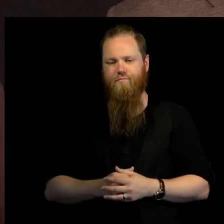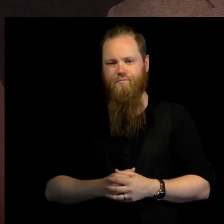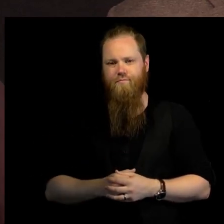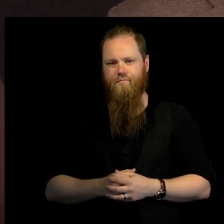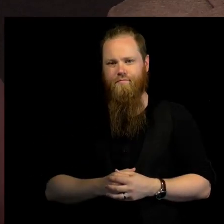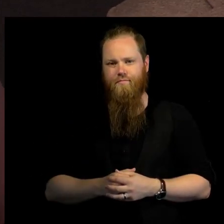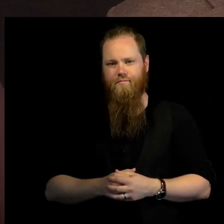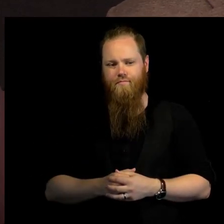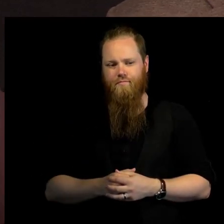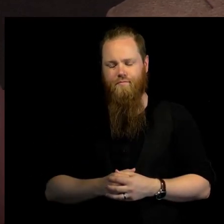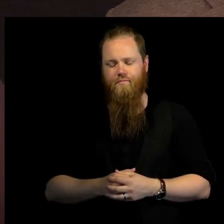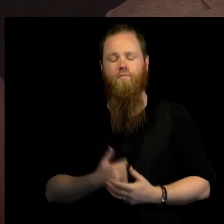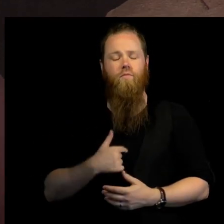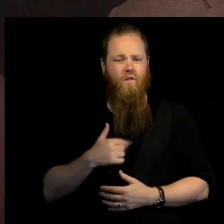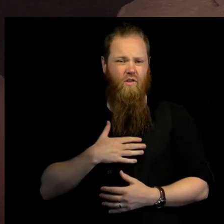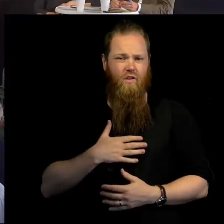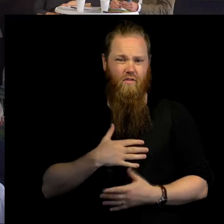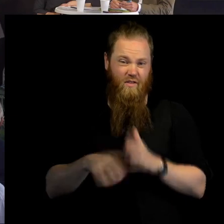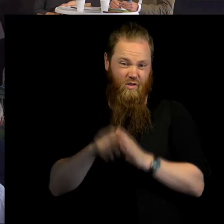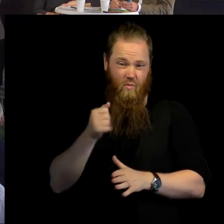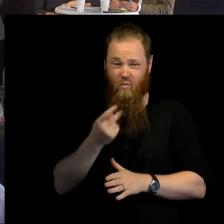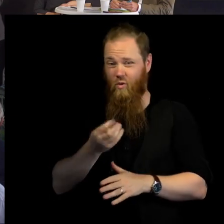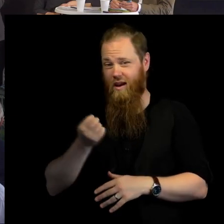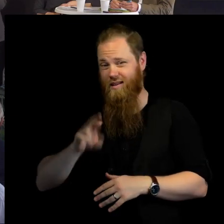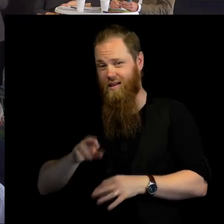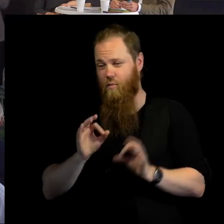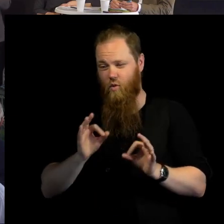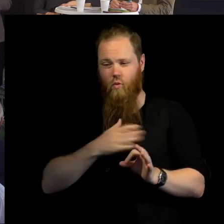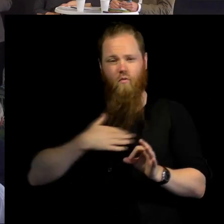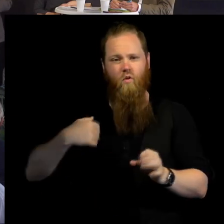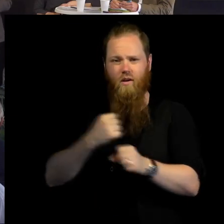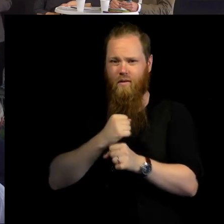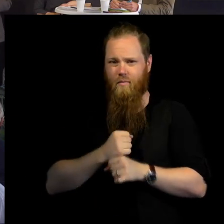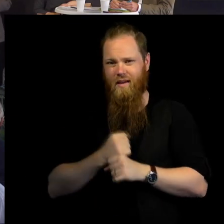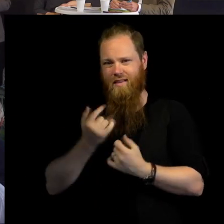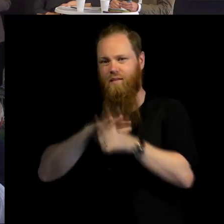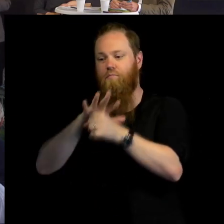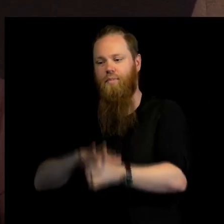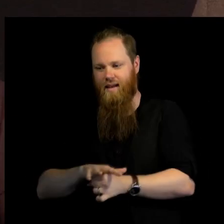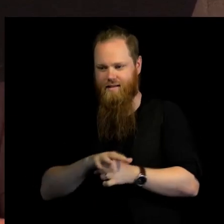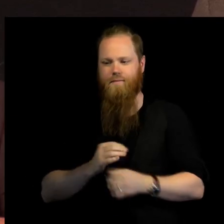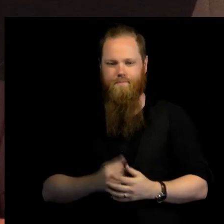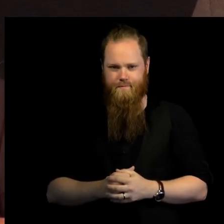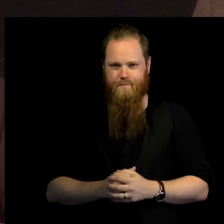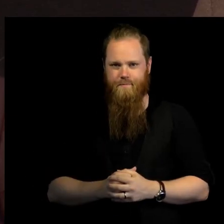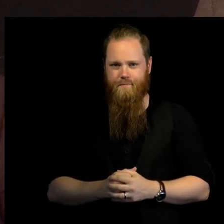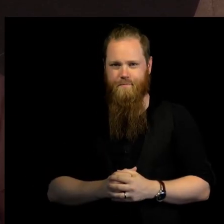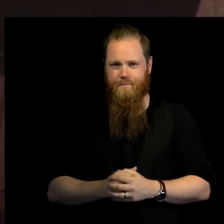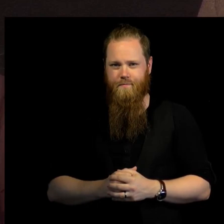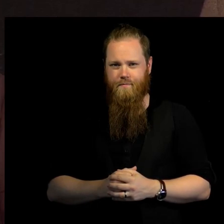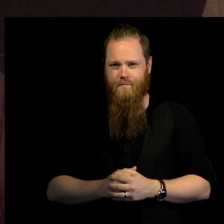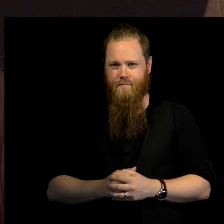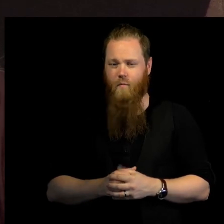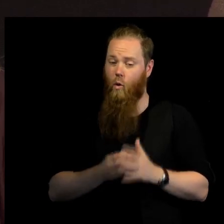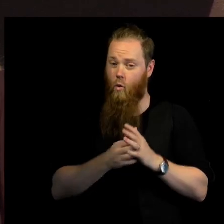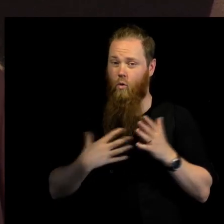I would like to mention a couple of examples of how our work is being compromised due to the pressure